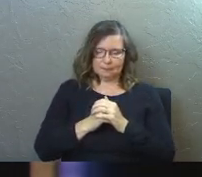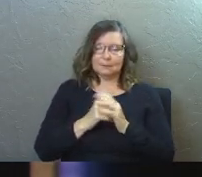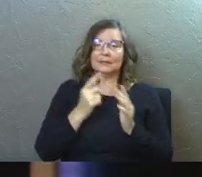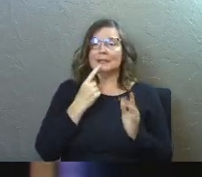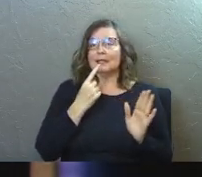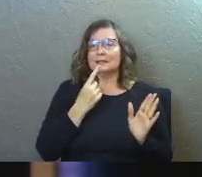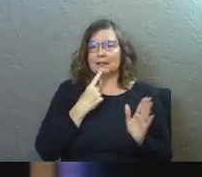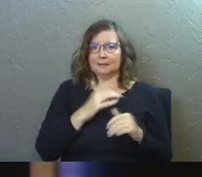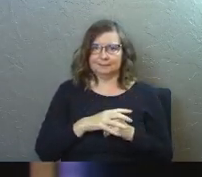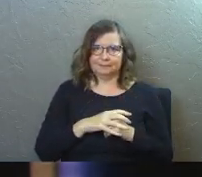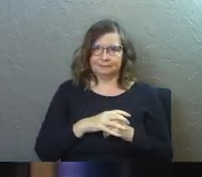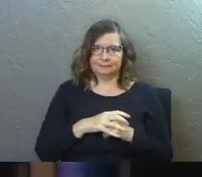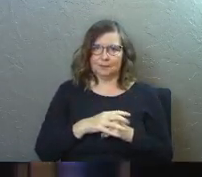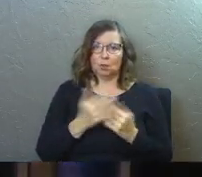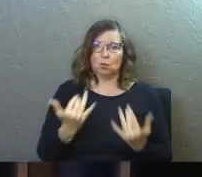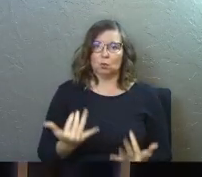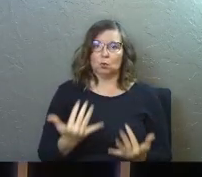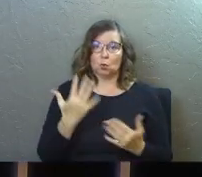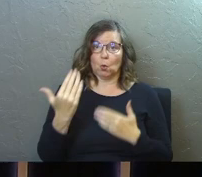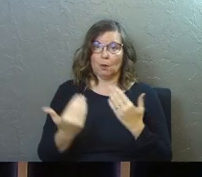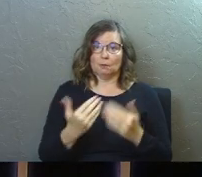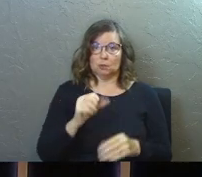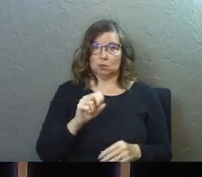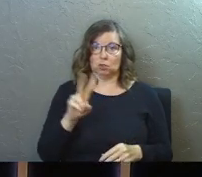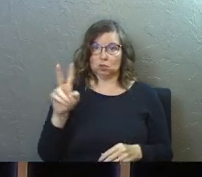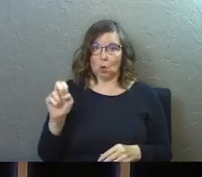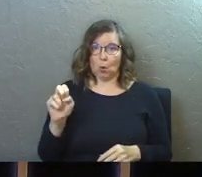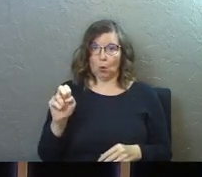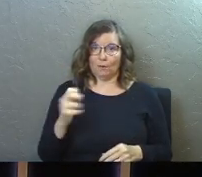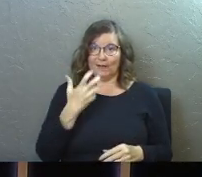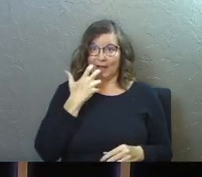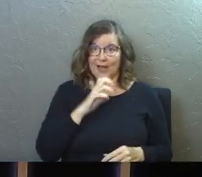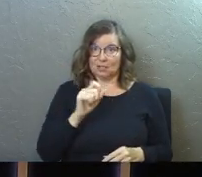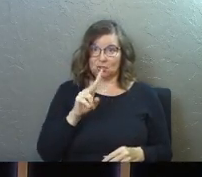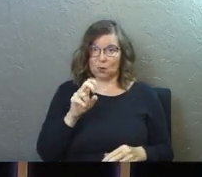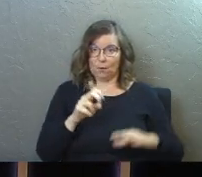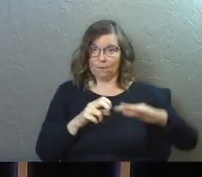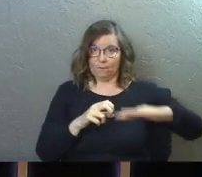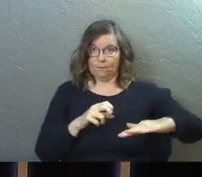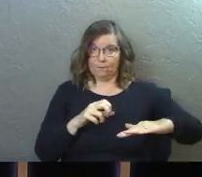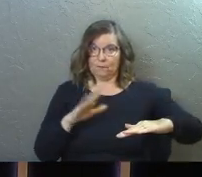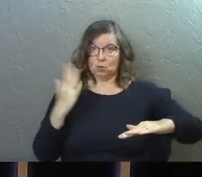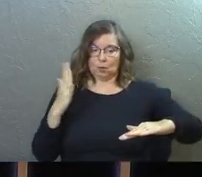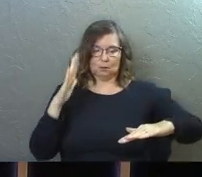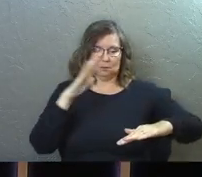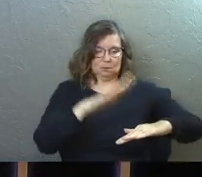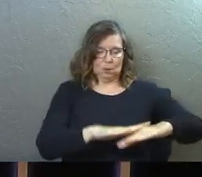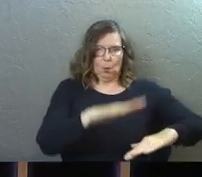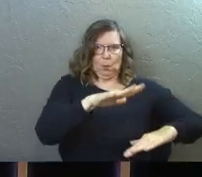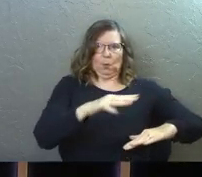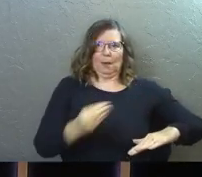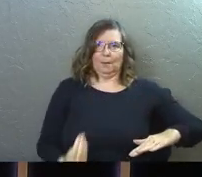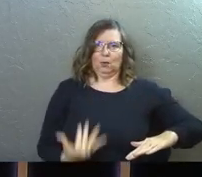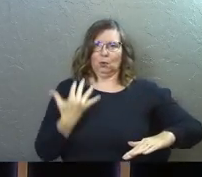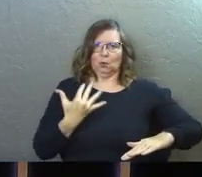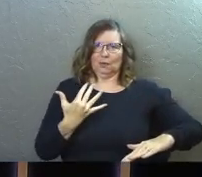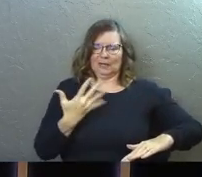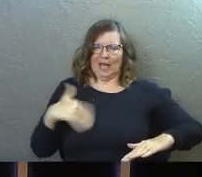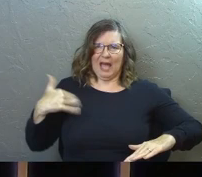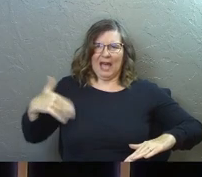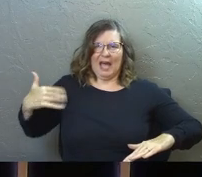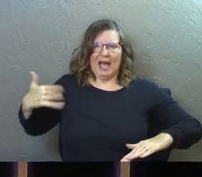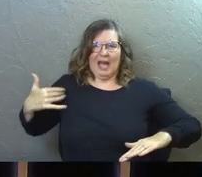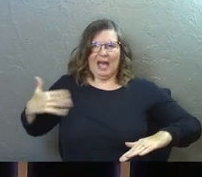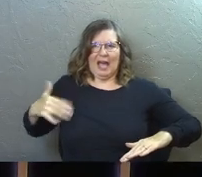Let's say you bring your hand on the stove. We all know that illustration. You bring your hand on the stove. What are you supposed to